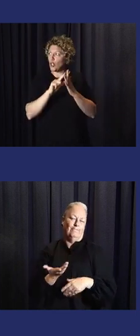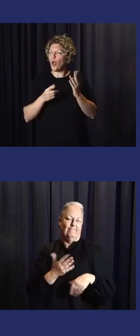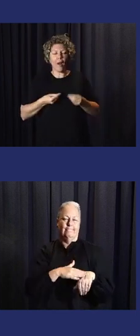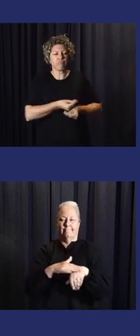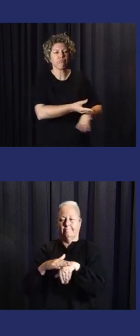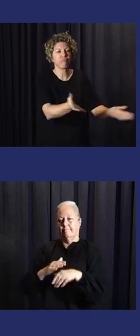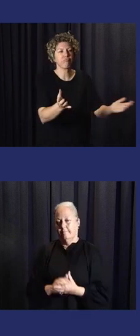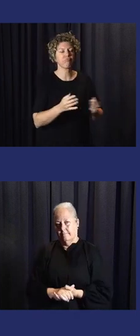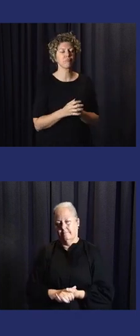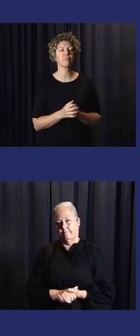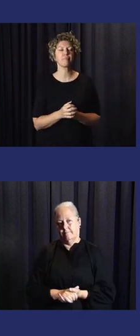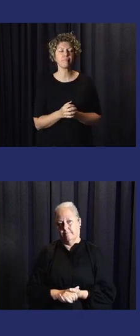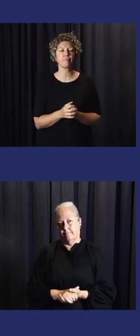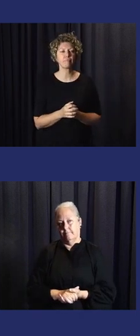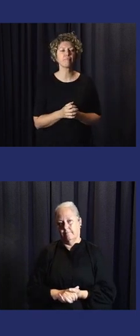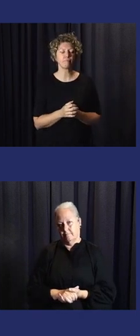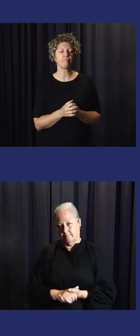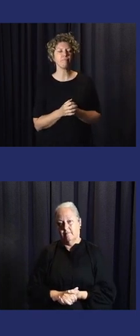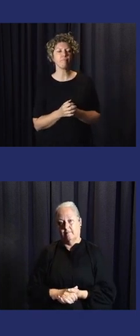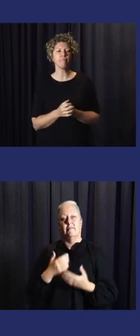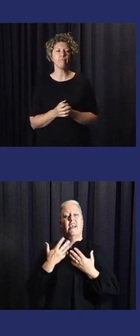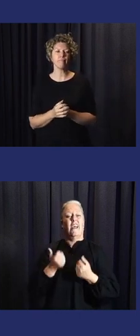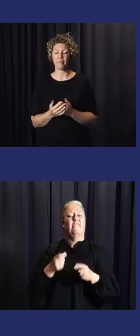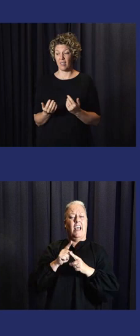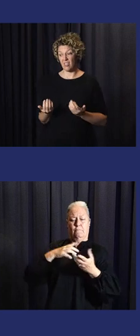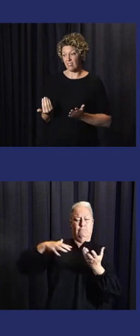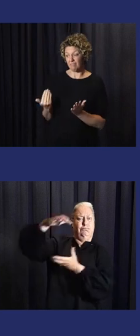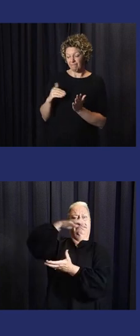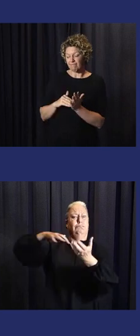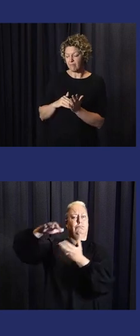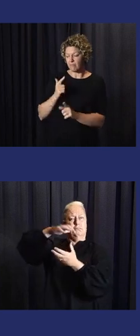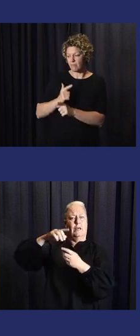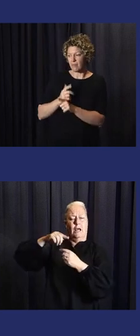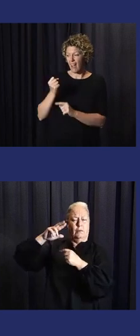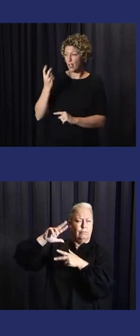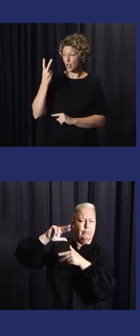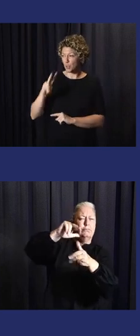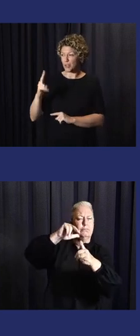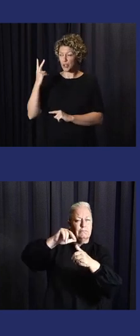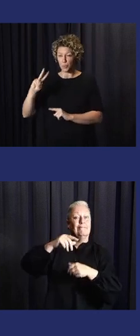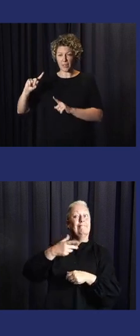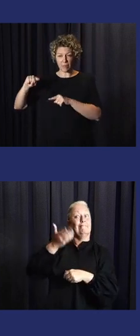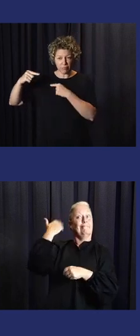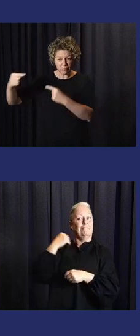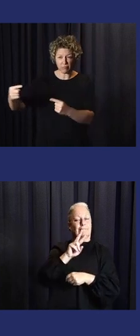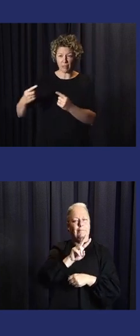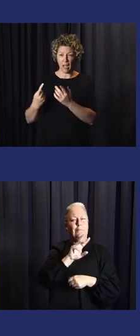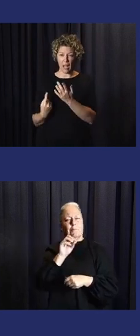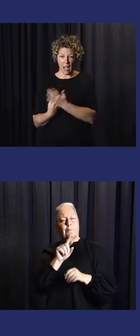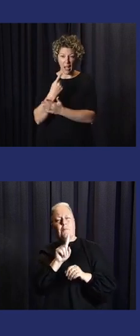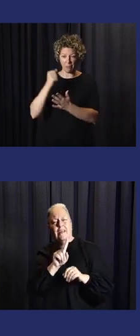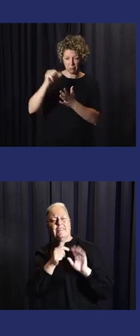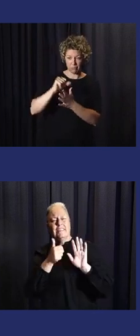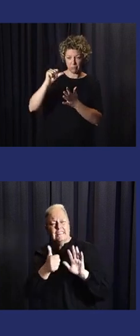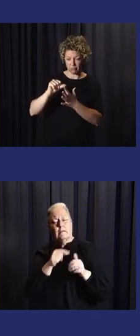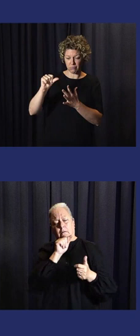system up to last mile. When we've had back-to-back massive cyclones like Category 5 cyclones since TC